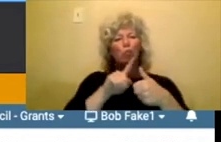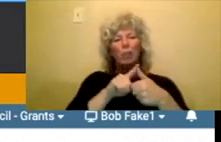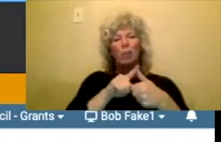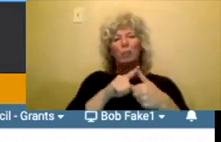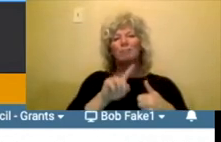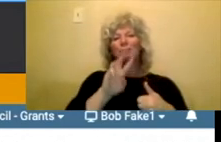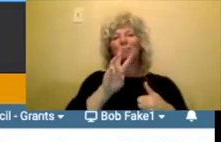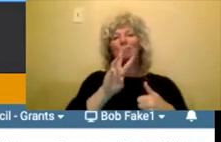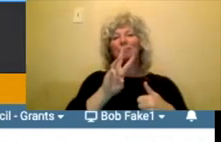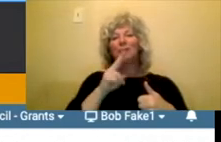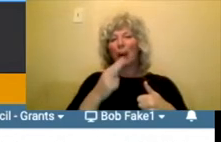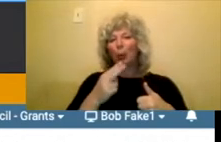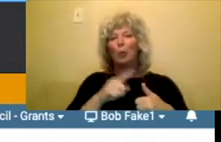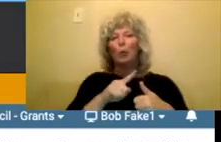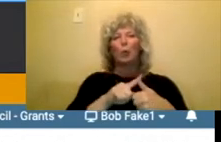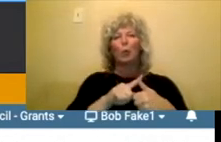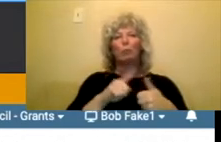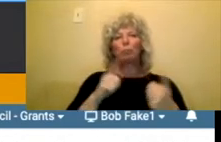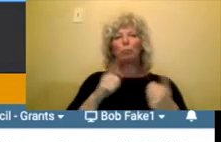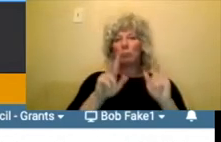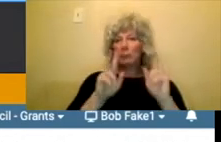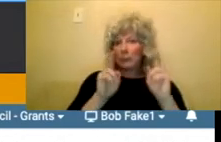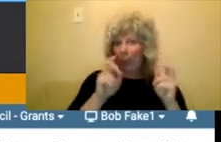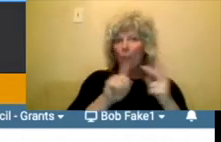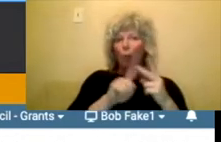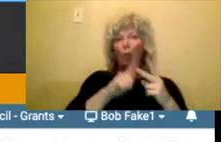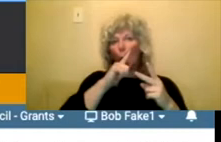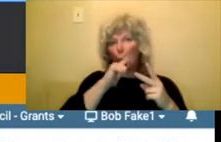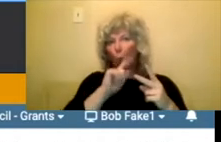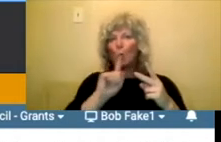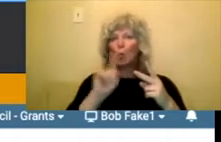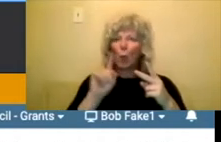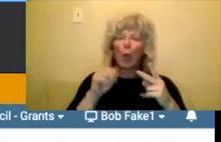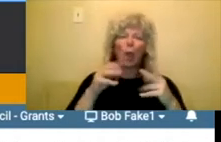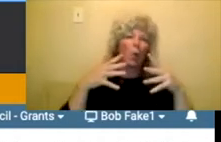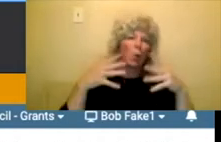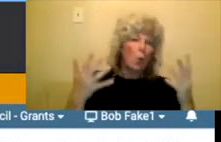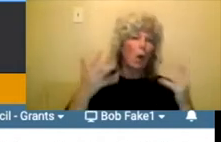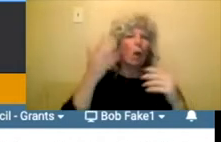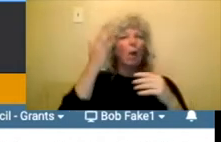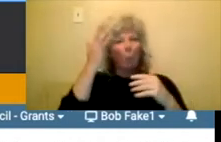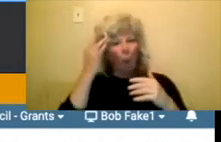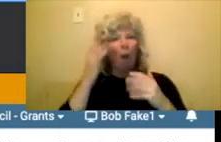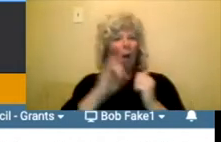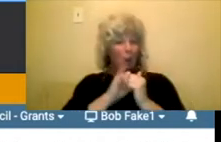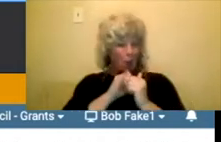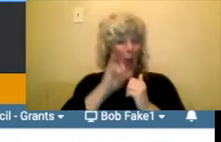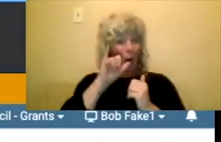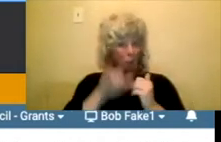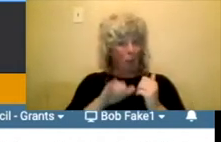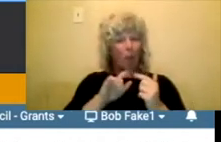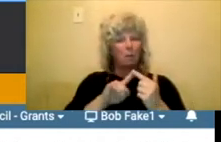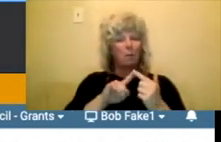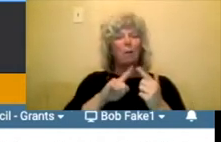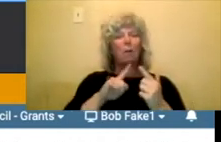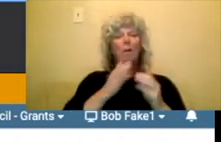do you have a title for your project? Share that. If there was any preliminary work that led up to this point,